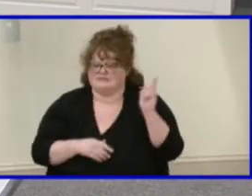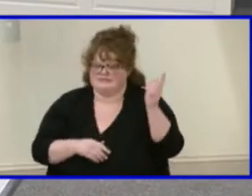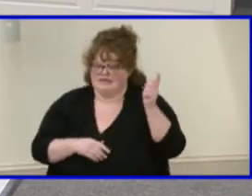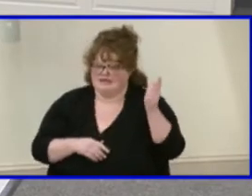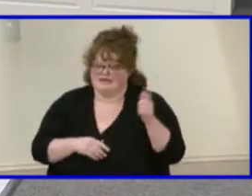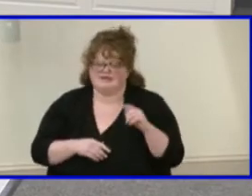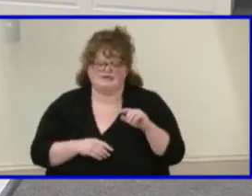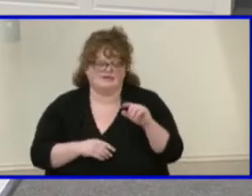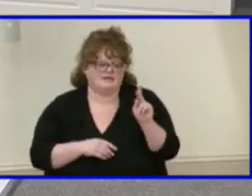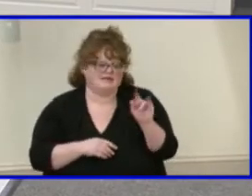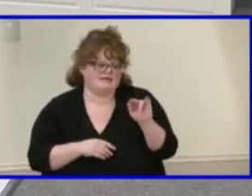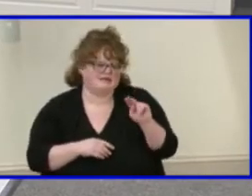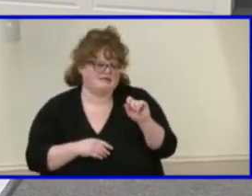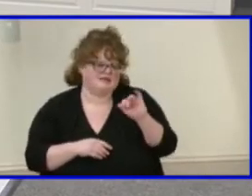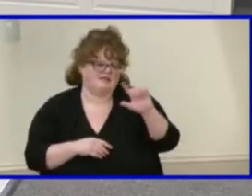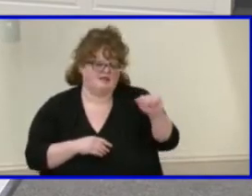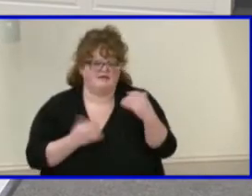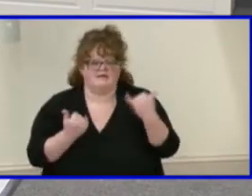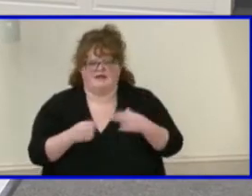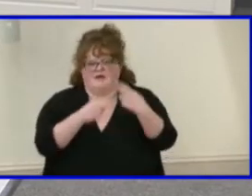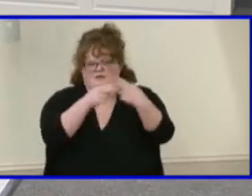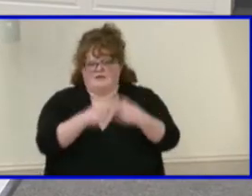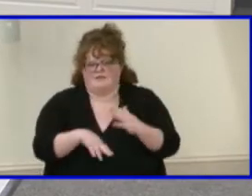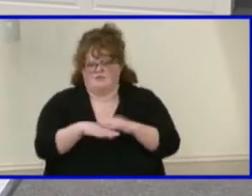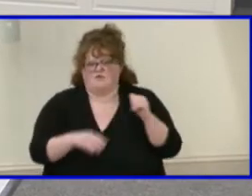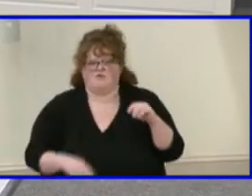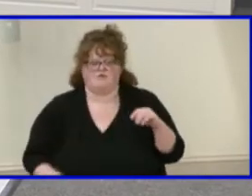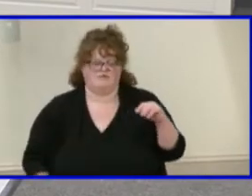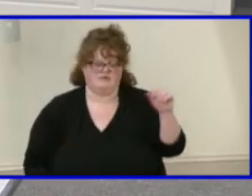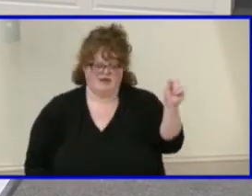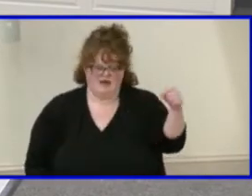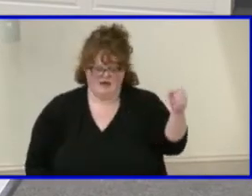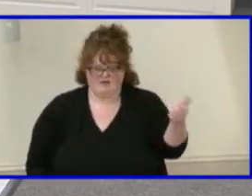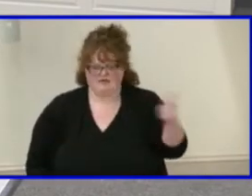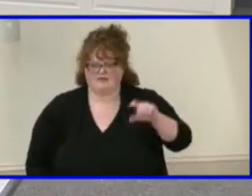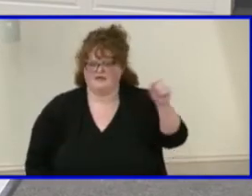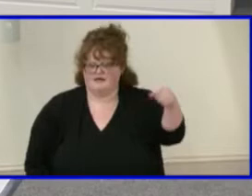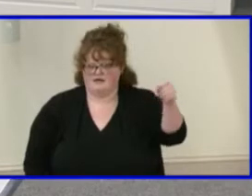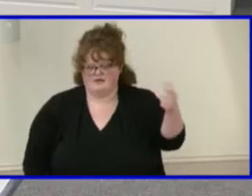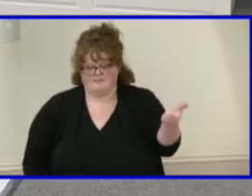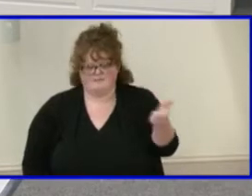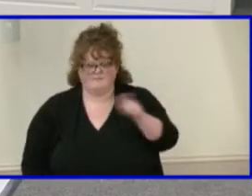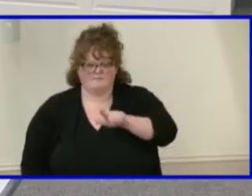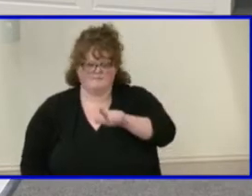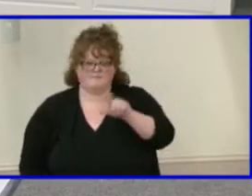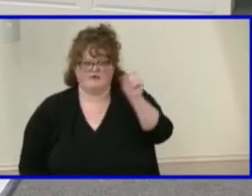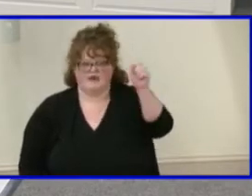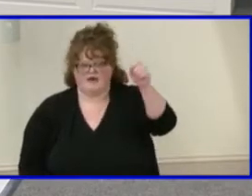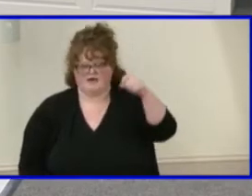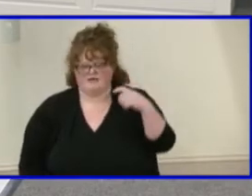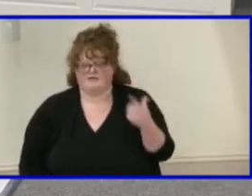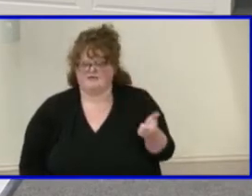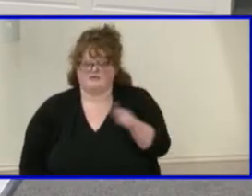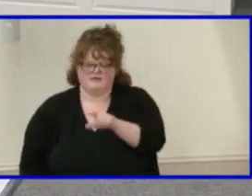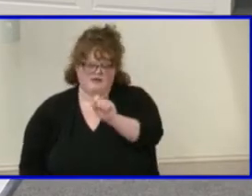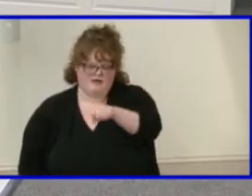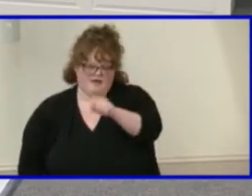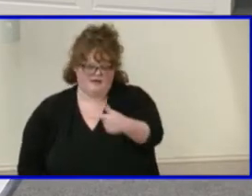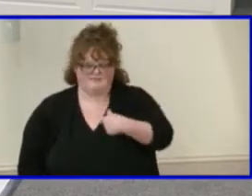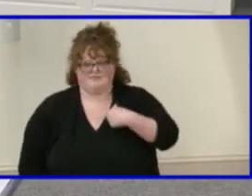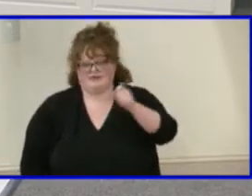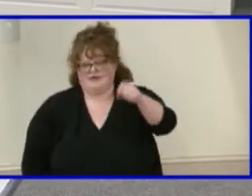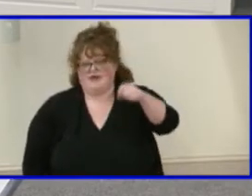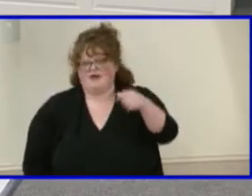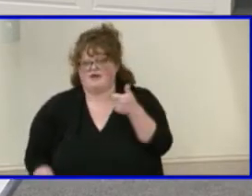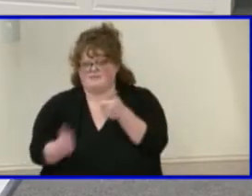Seconded by Mrs. Kinsella. Roll call vote. Atkins. Aye. Ms. Kinsella. Aye. Ogburn. Aye. Ms. Shea. Aye. And I vote aye.